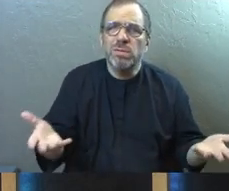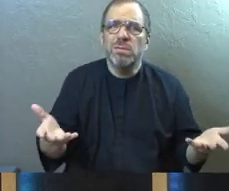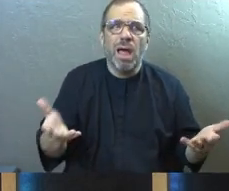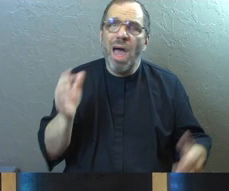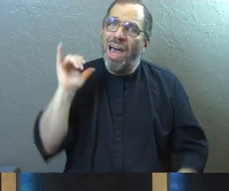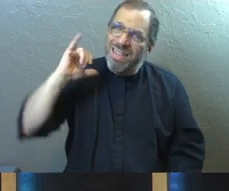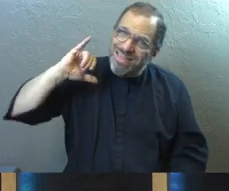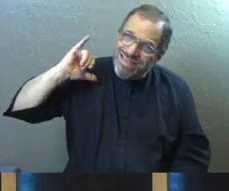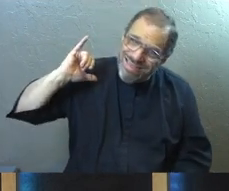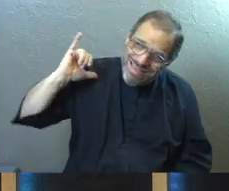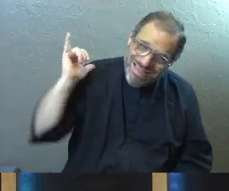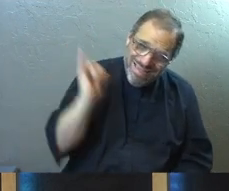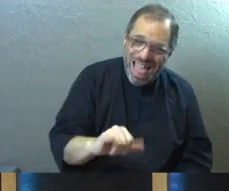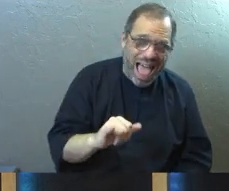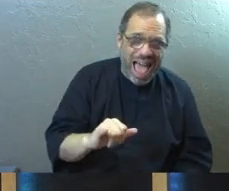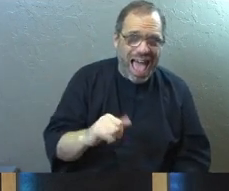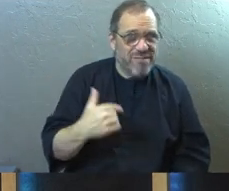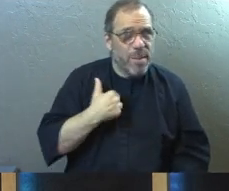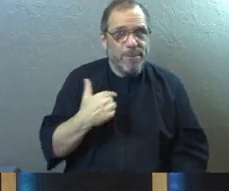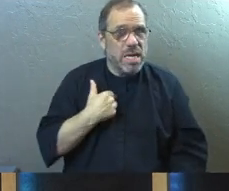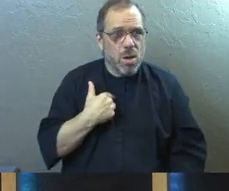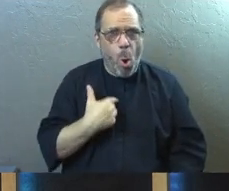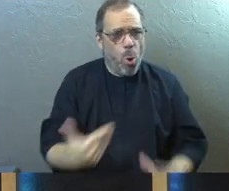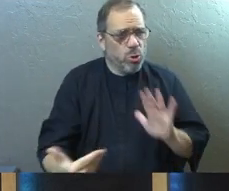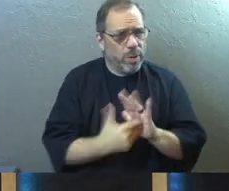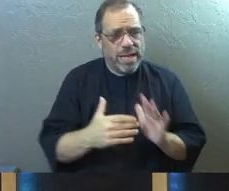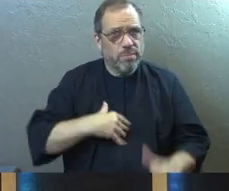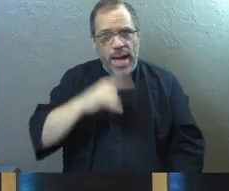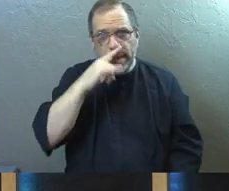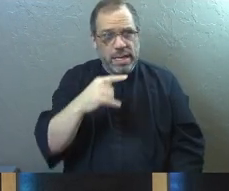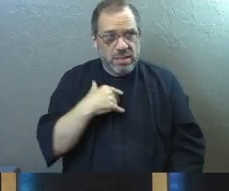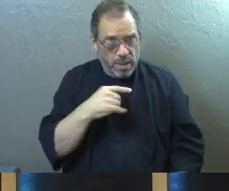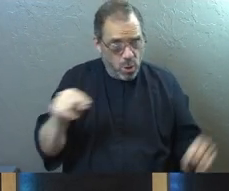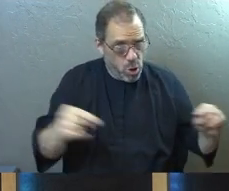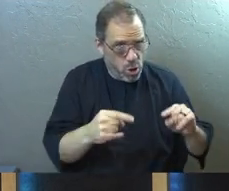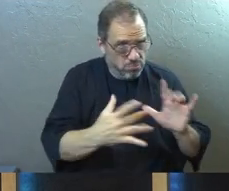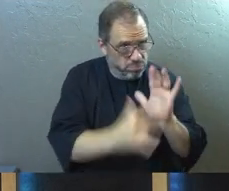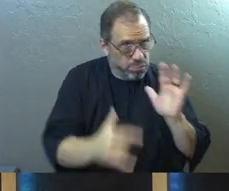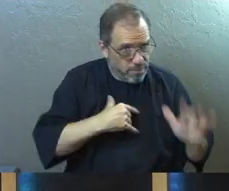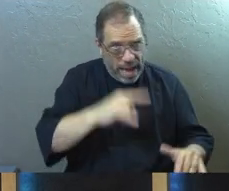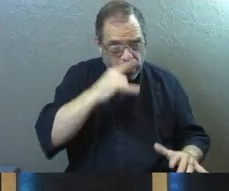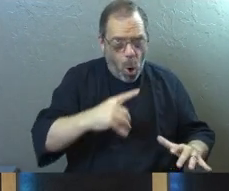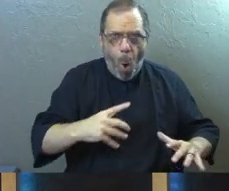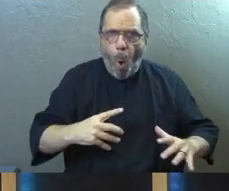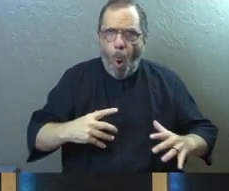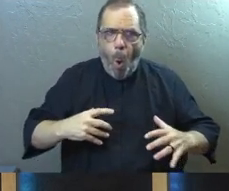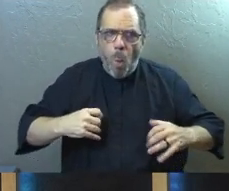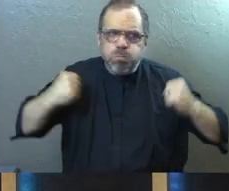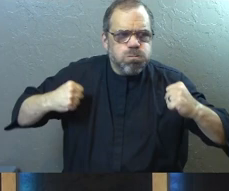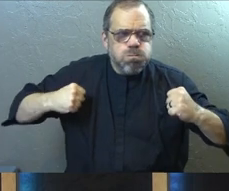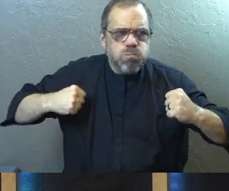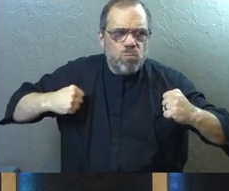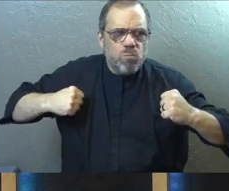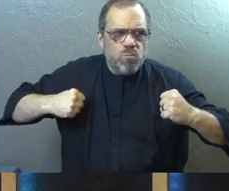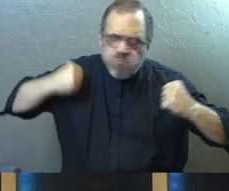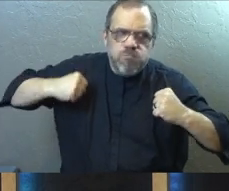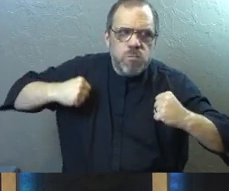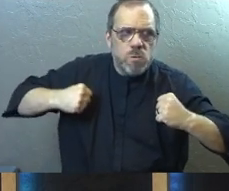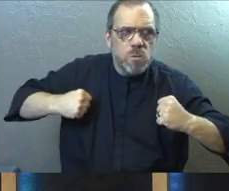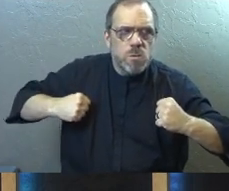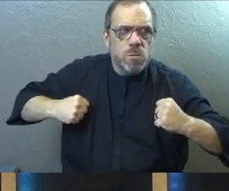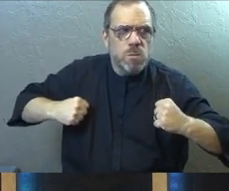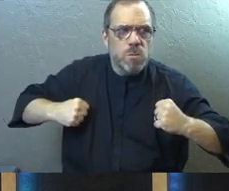Like, that's the big button for me. Like, somebody hurt my kids? It's on. Right?